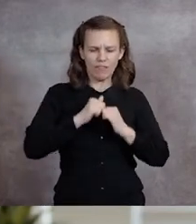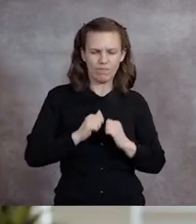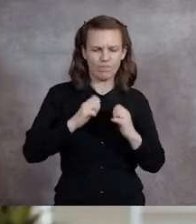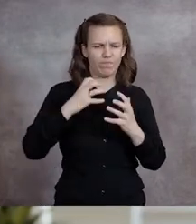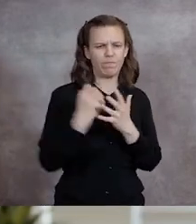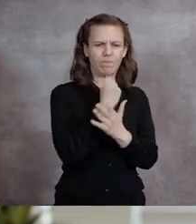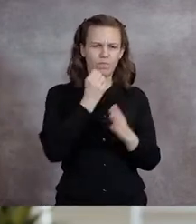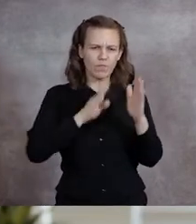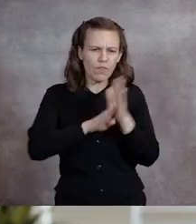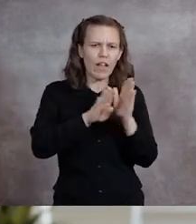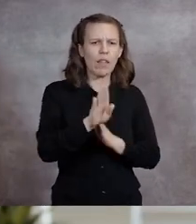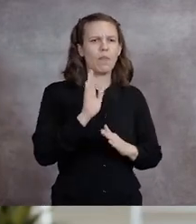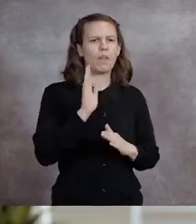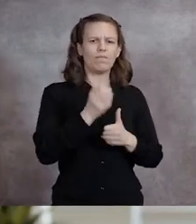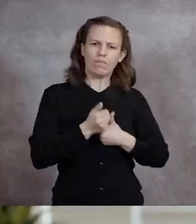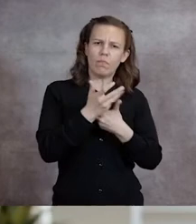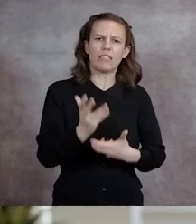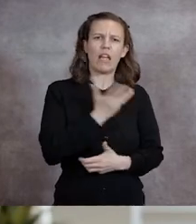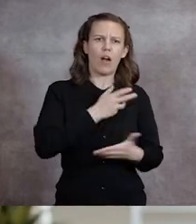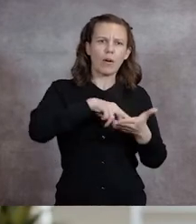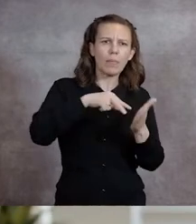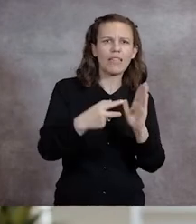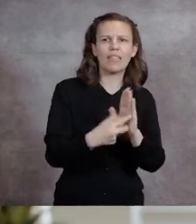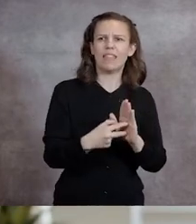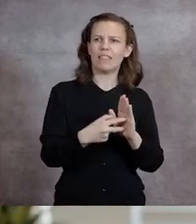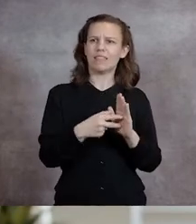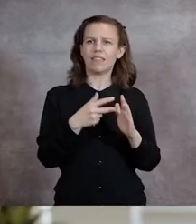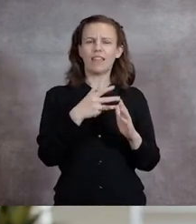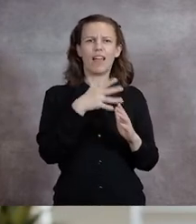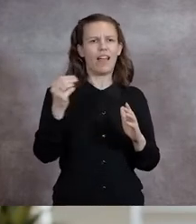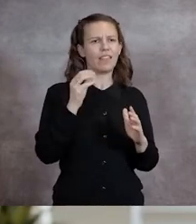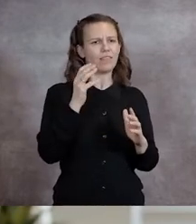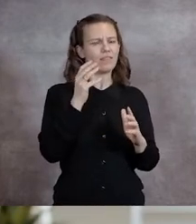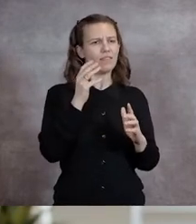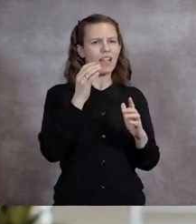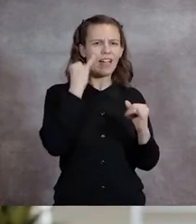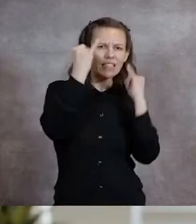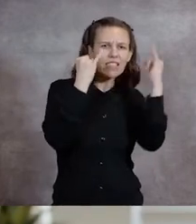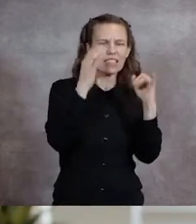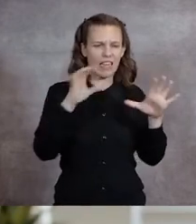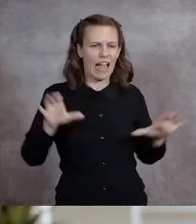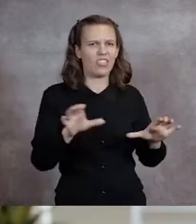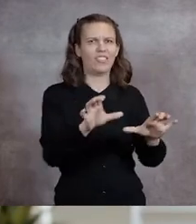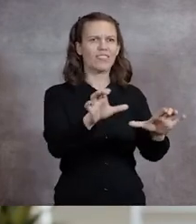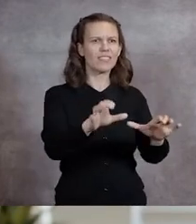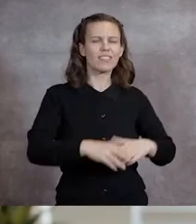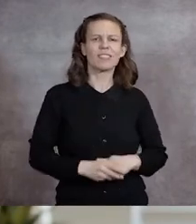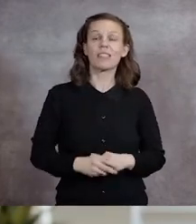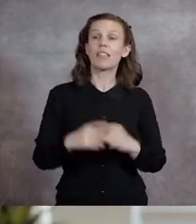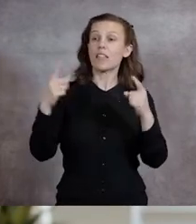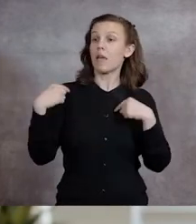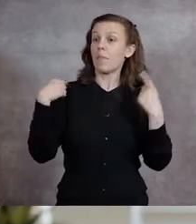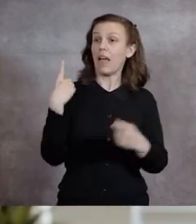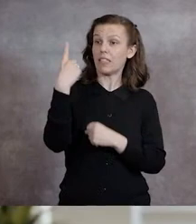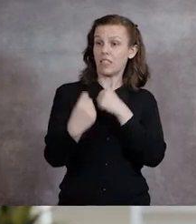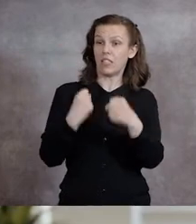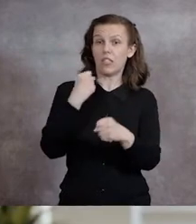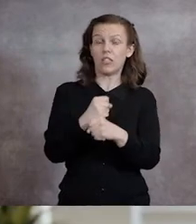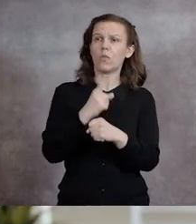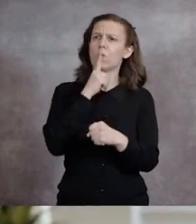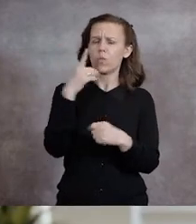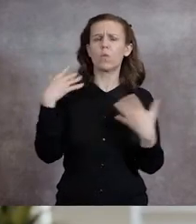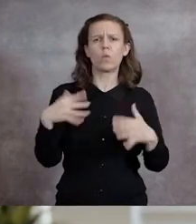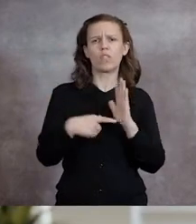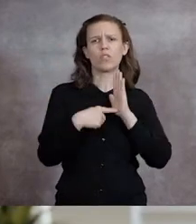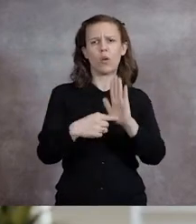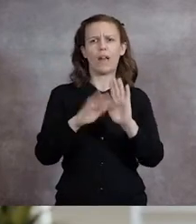the world through the expressions of ideas and actions. The past year has been a reflection of the polarized times